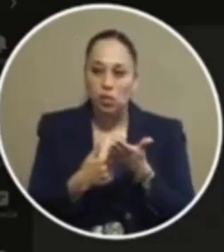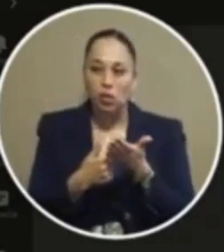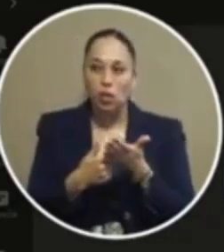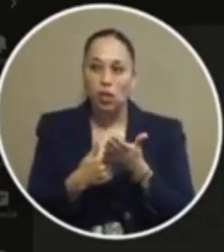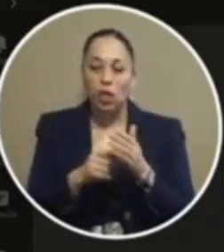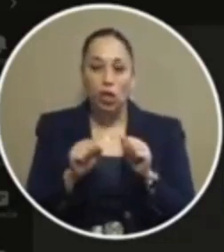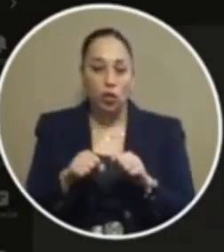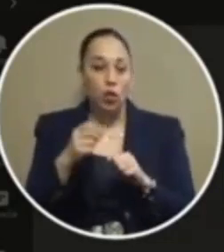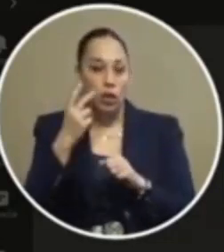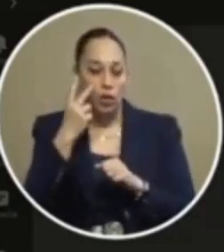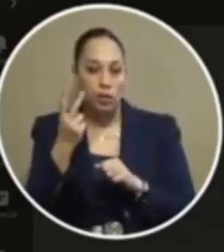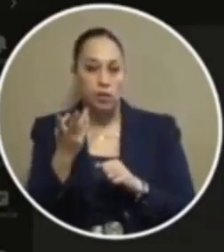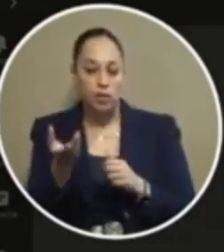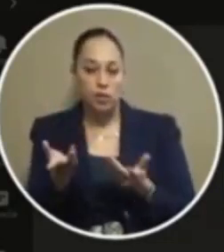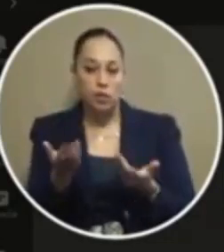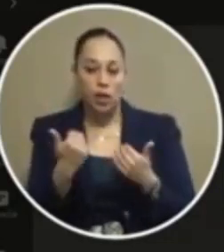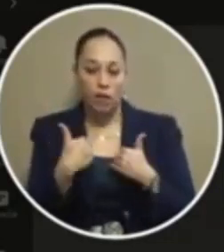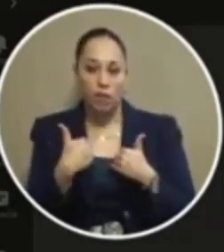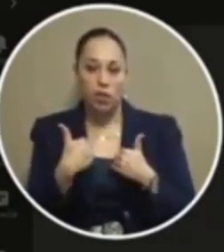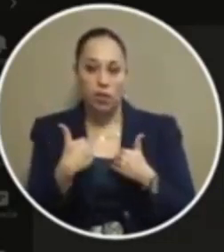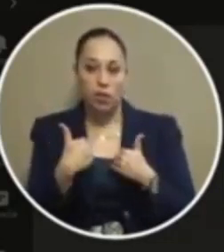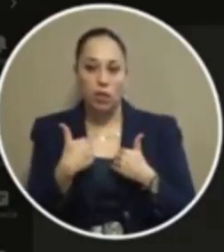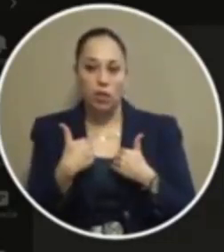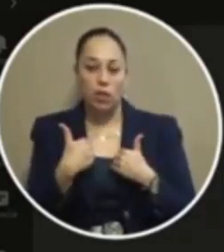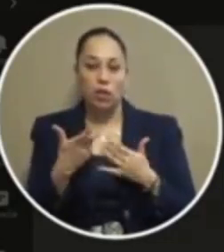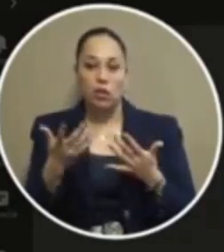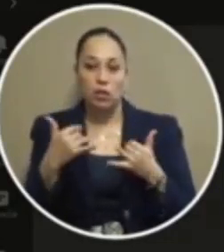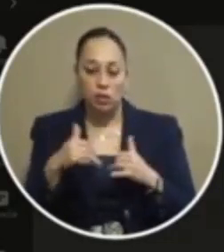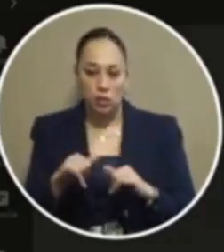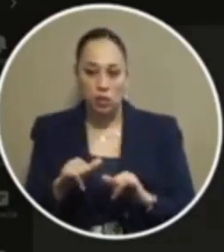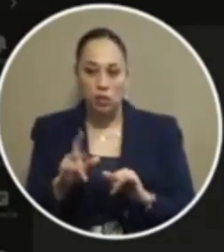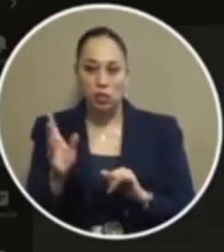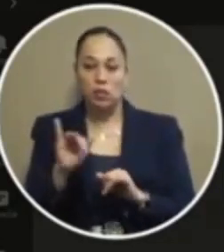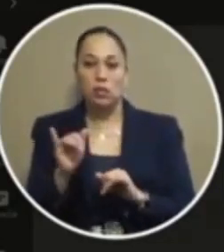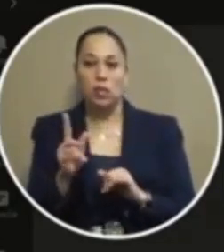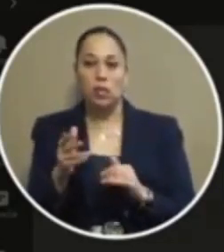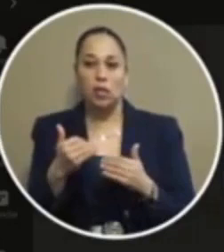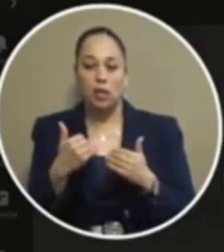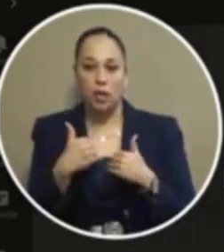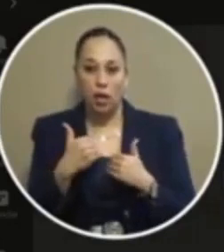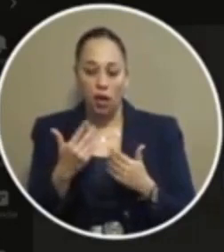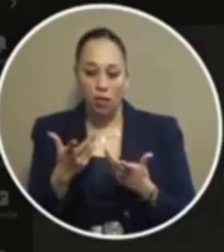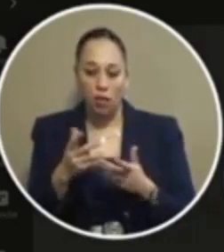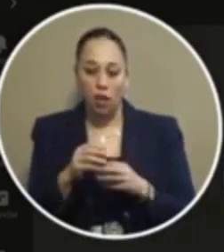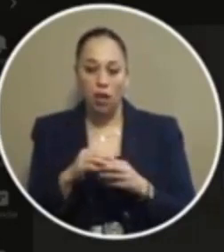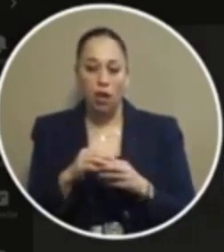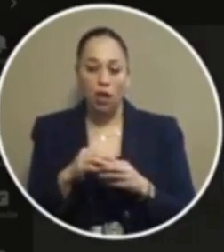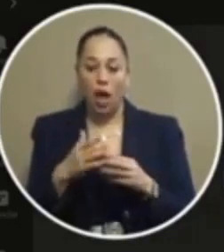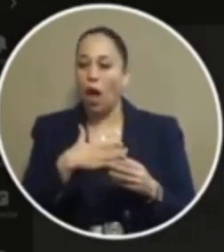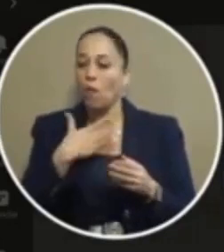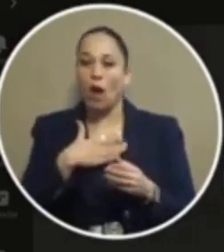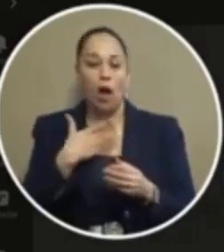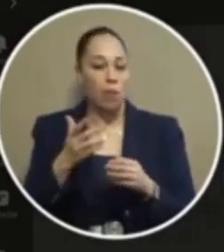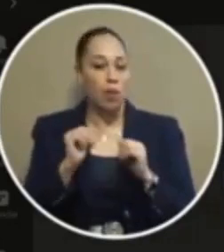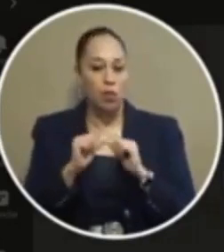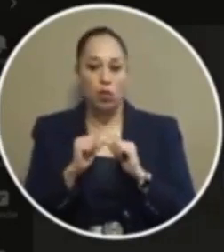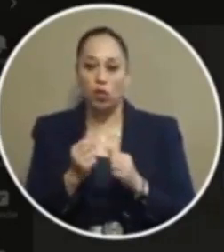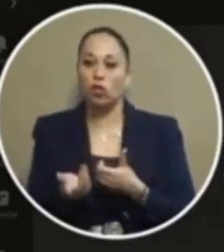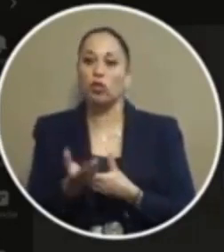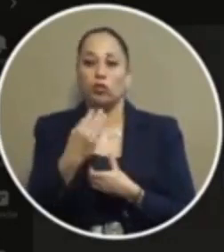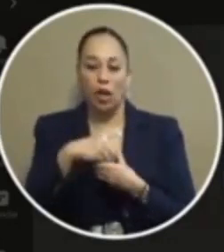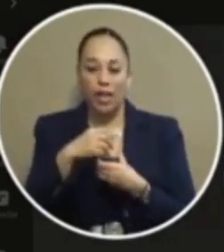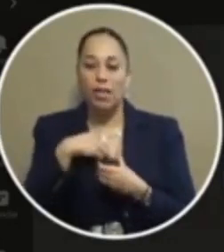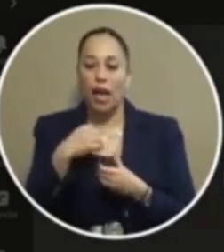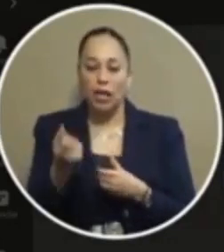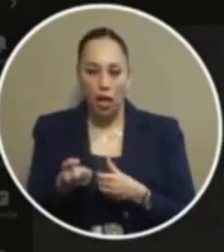look you can have that opinion uh it didn't resemble or look like any kind of stakeholder meeting i've had in past i'm happy to continue to engage i